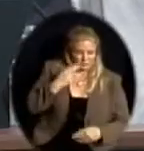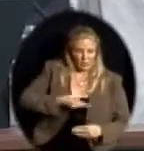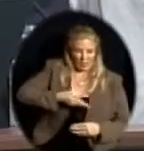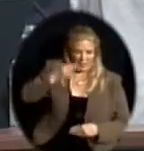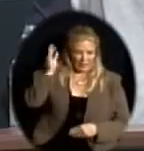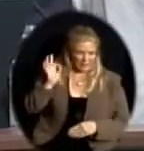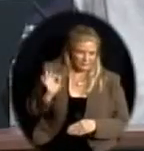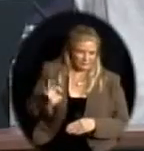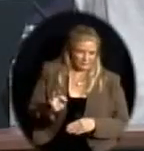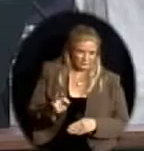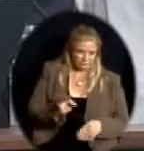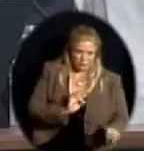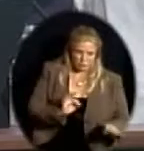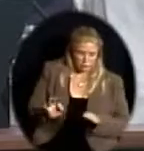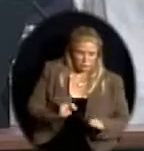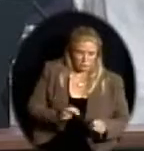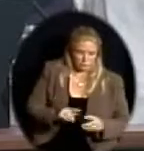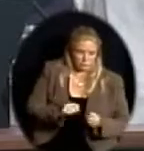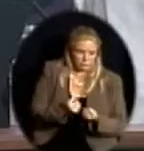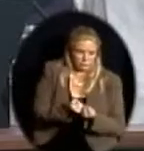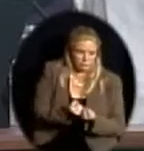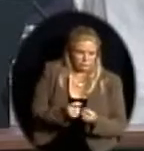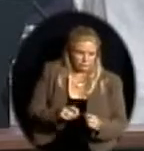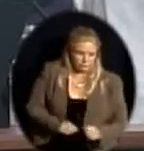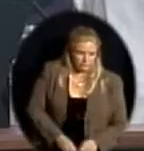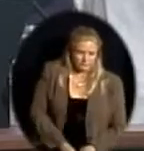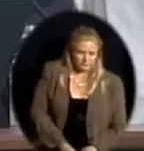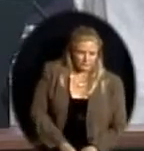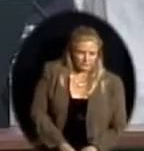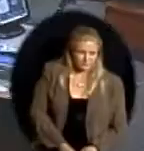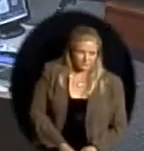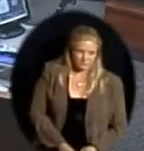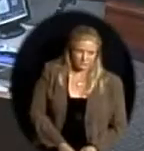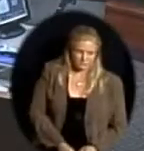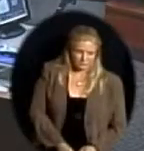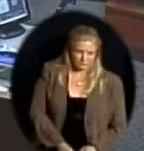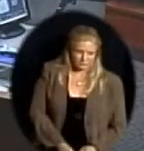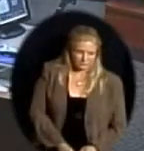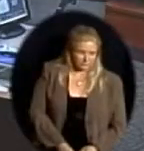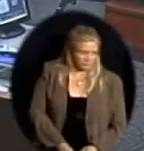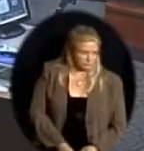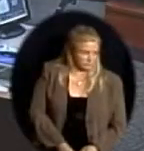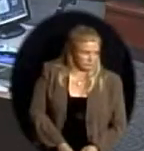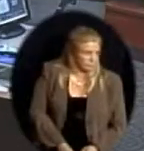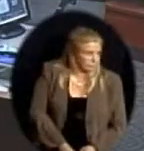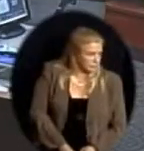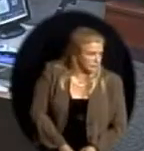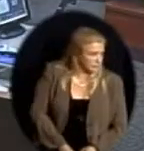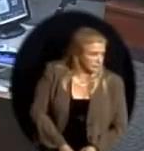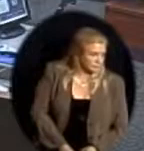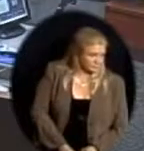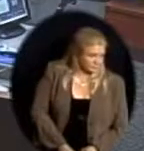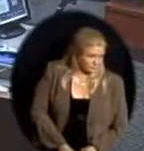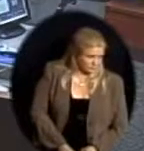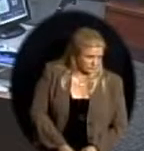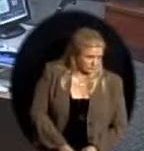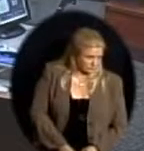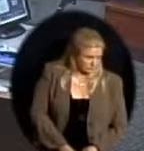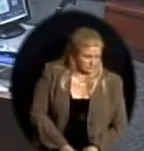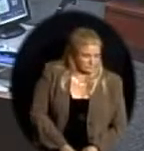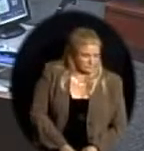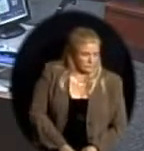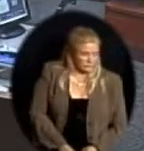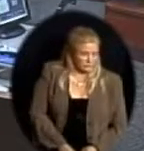Just my thanks to everything that the team did. I just wanted to ask, what is the Grade 6 and 7 math pilot?